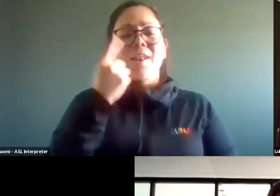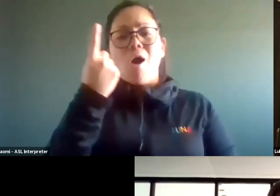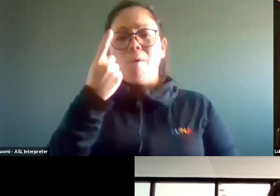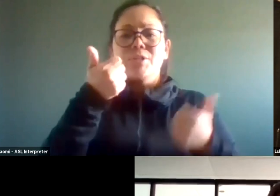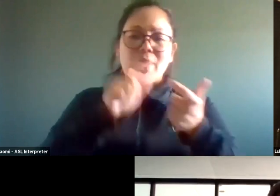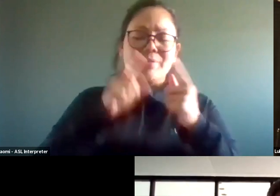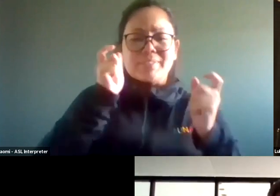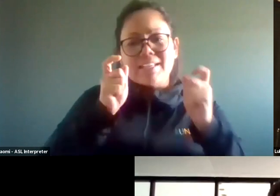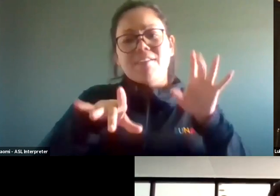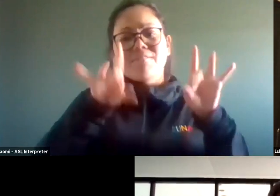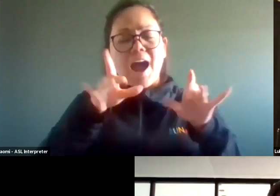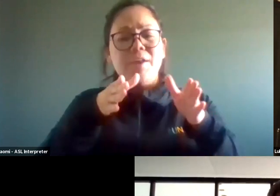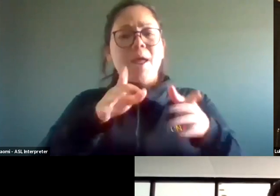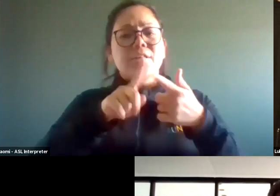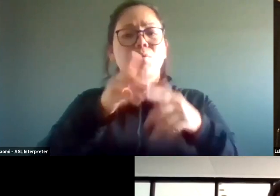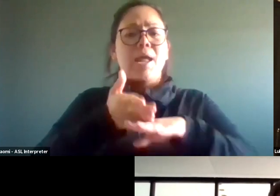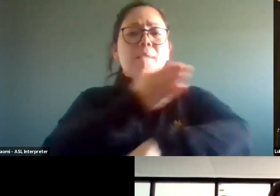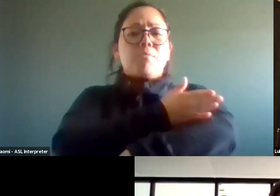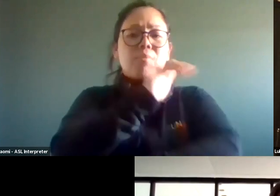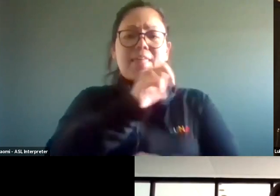um, finding ways to improve that space.